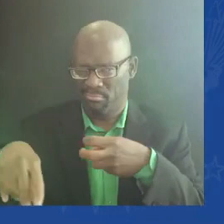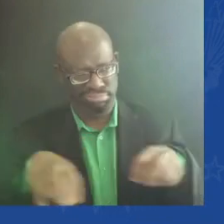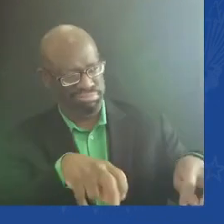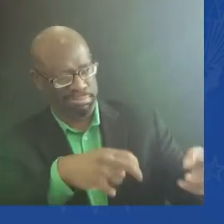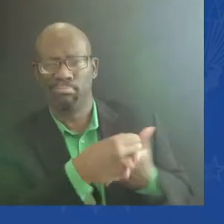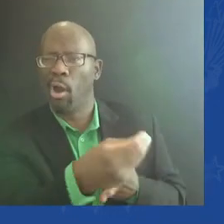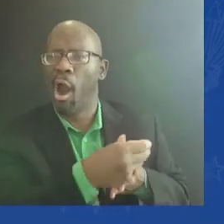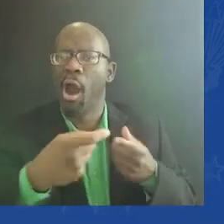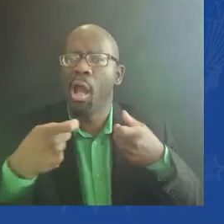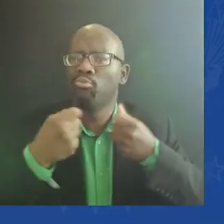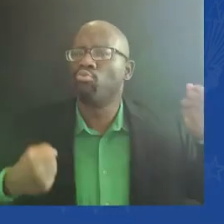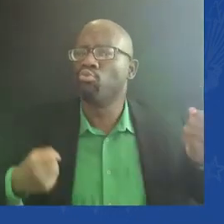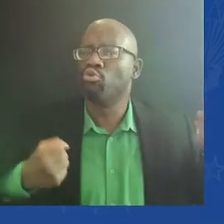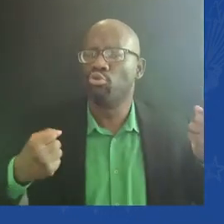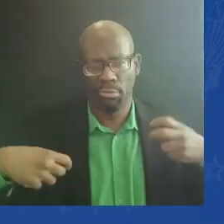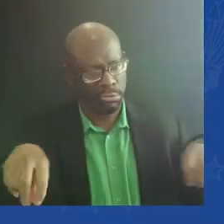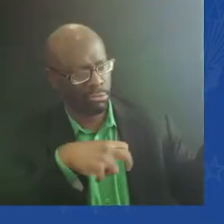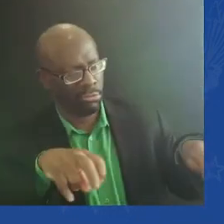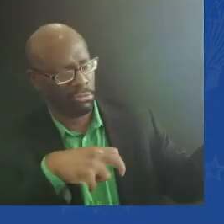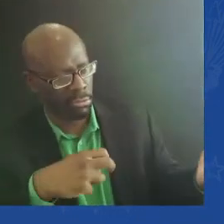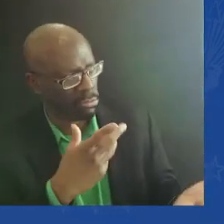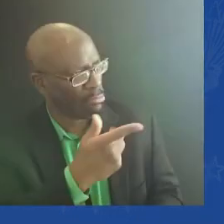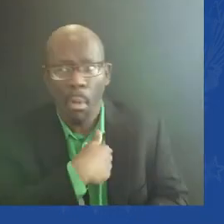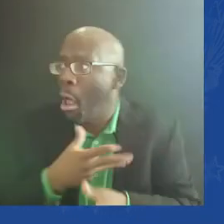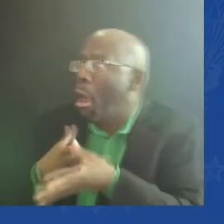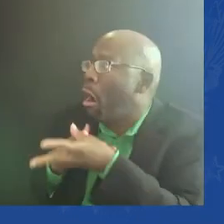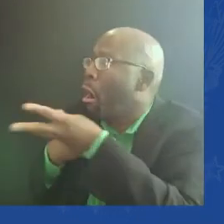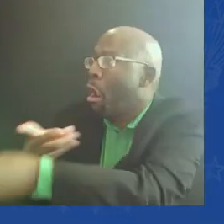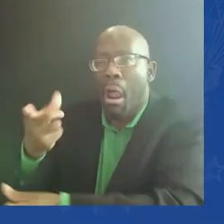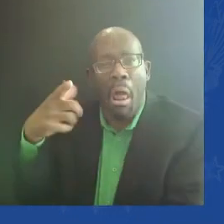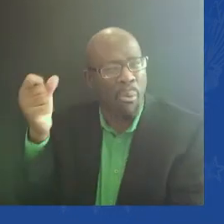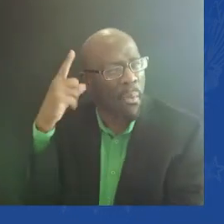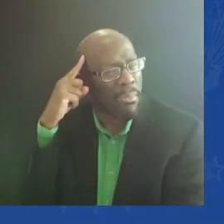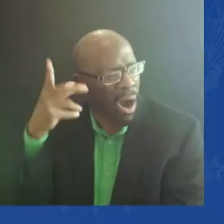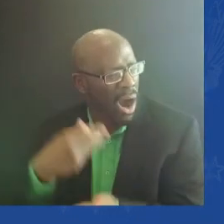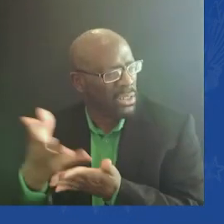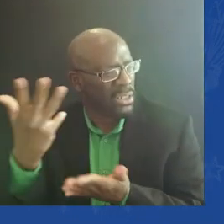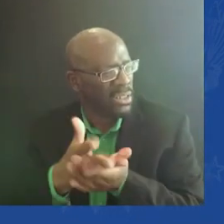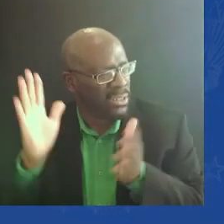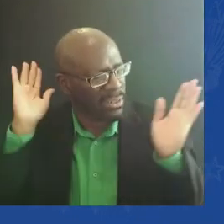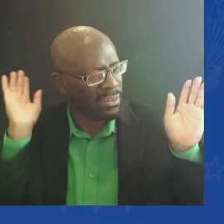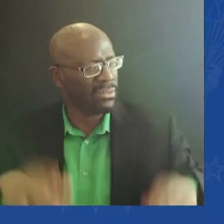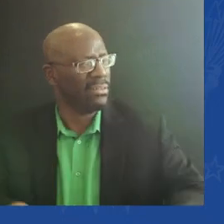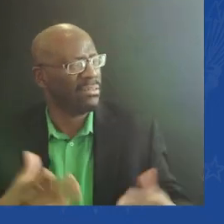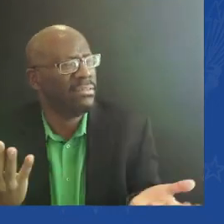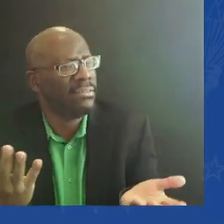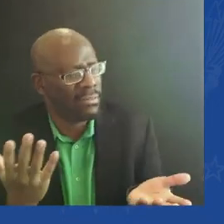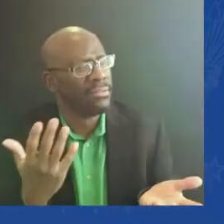is just not realistic. But we will get to the point that by 2050 we have zero emissions.